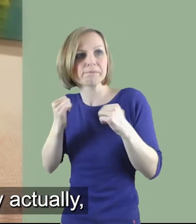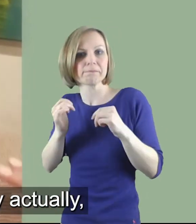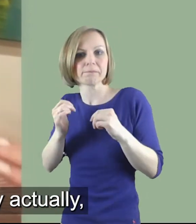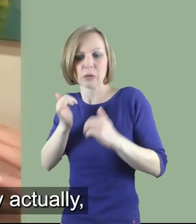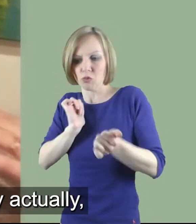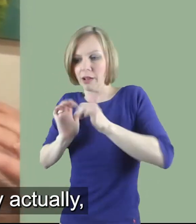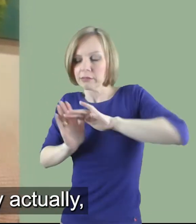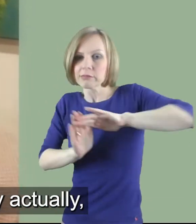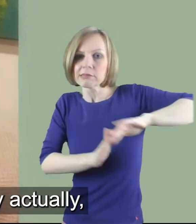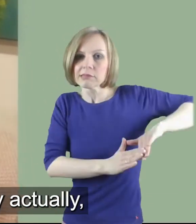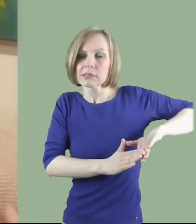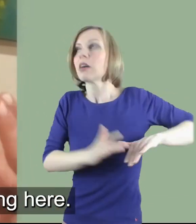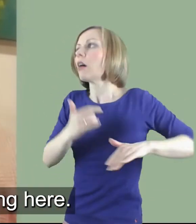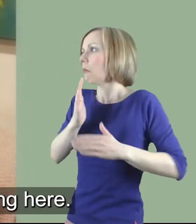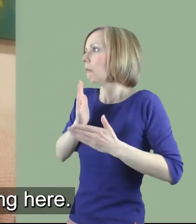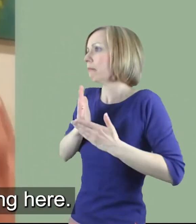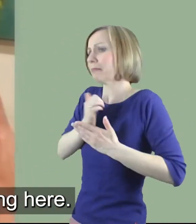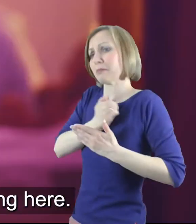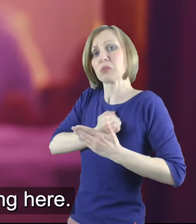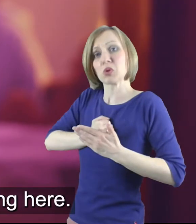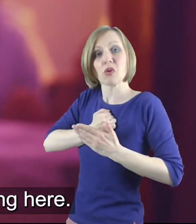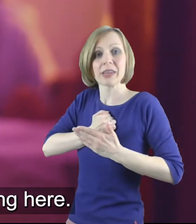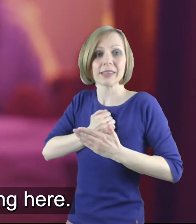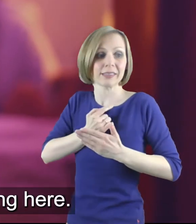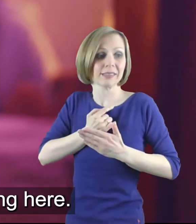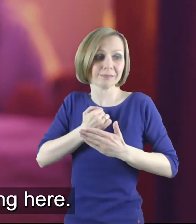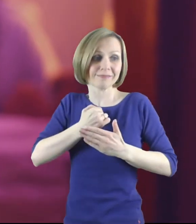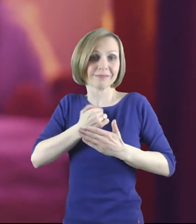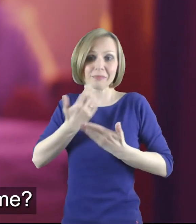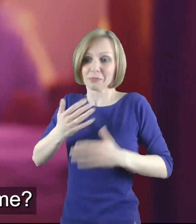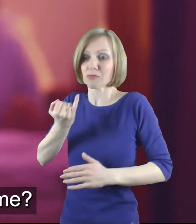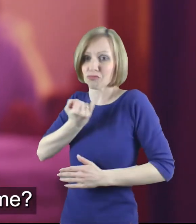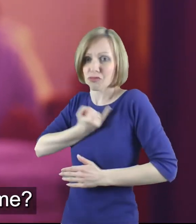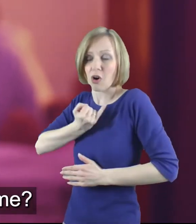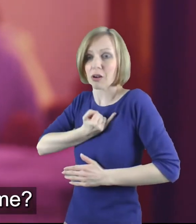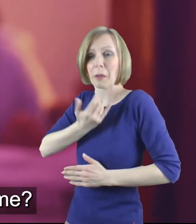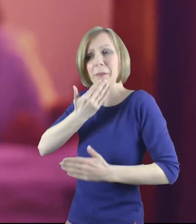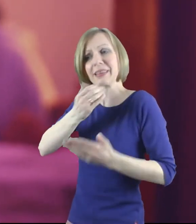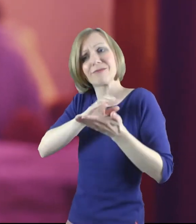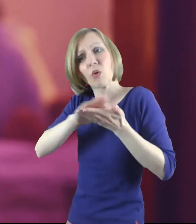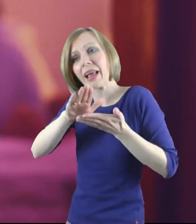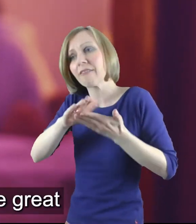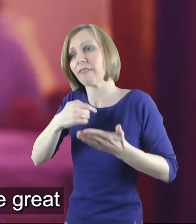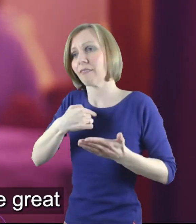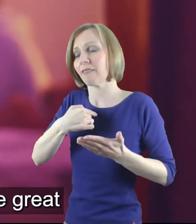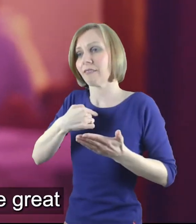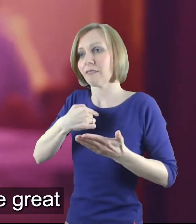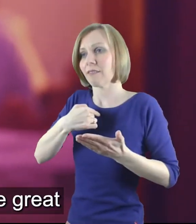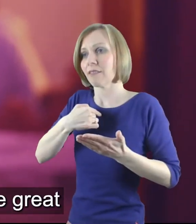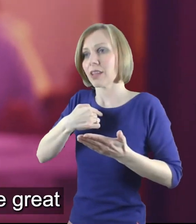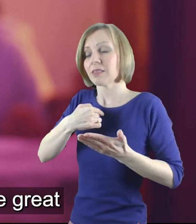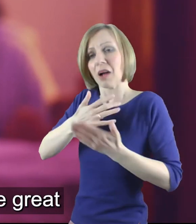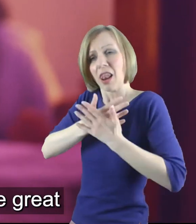and we say actually I'm so sorry I was in the wrong here please can you forgive me I love you I want this